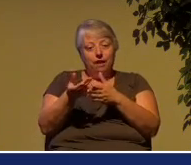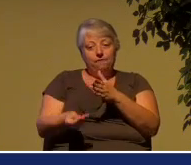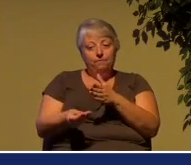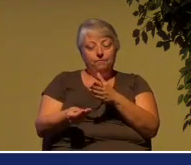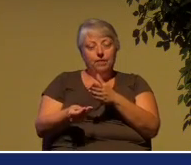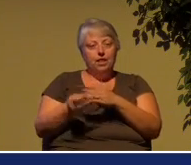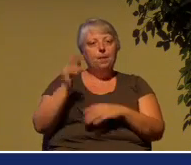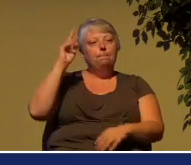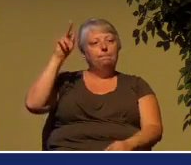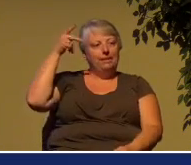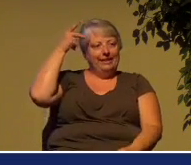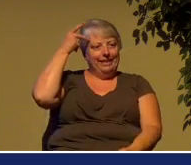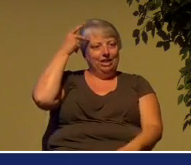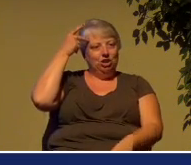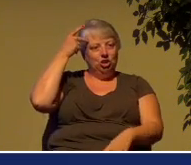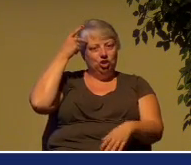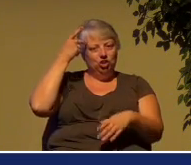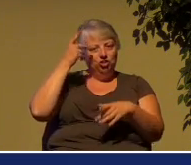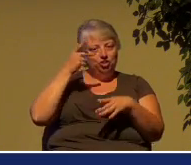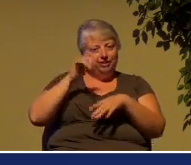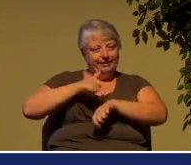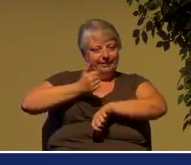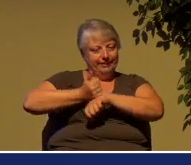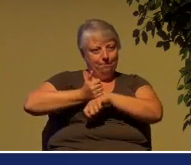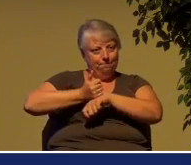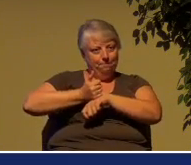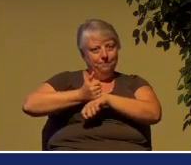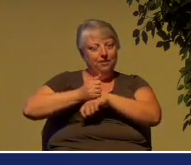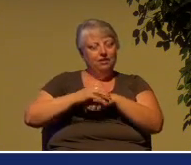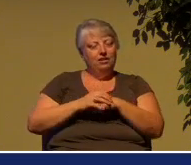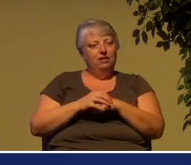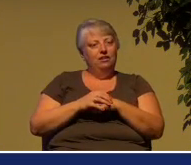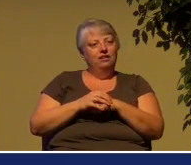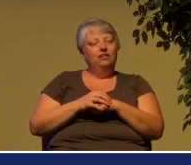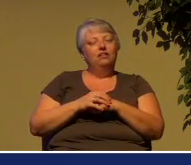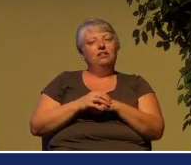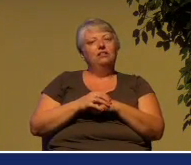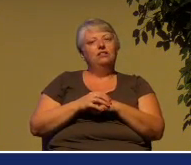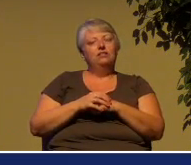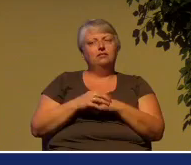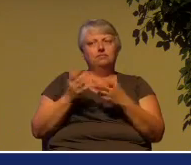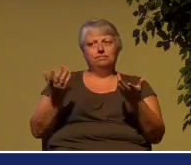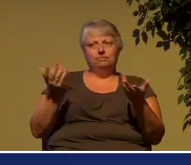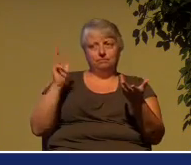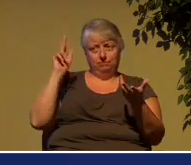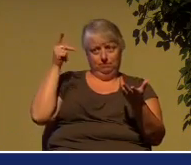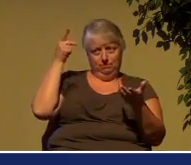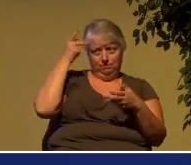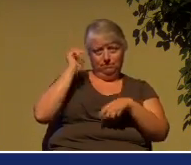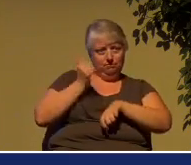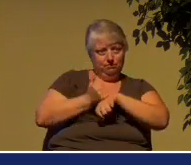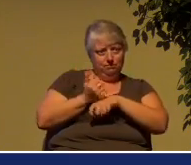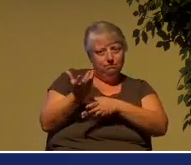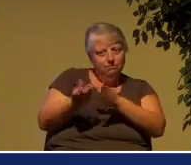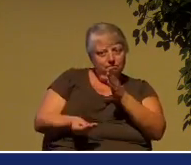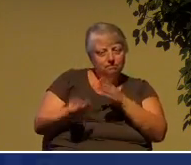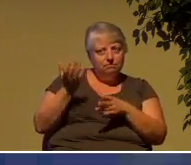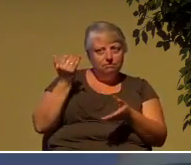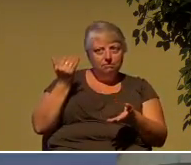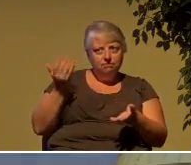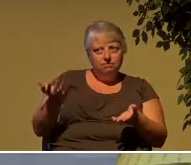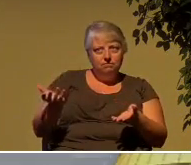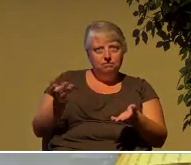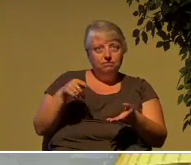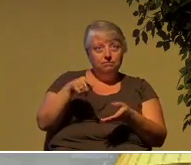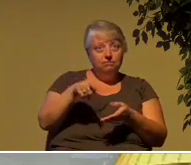do that. And why do you think there is a political will not to do that? What occupies